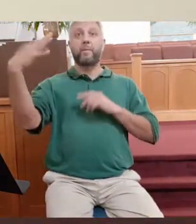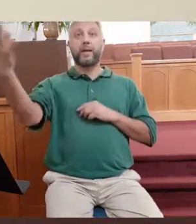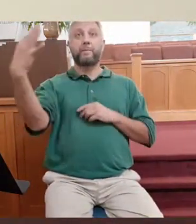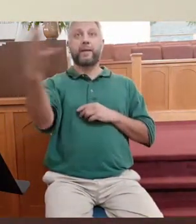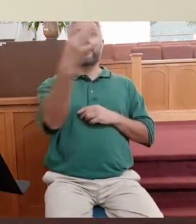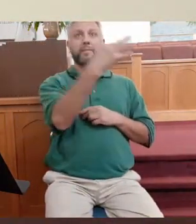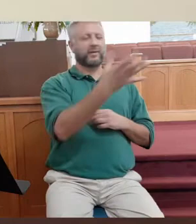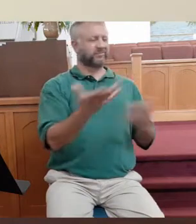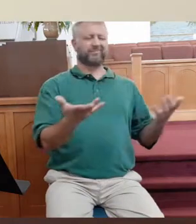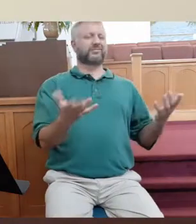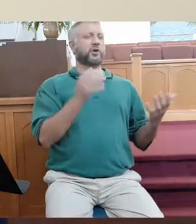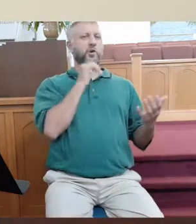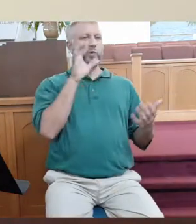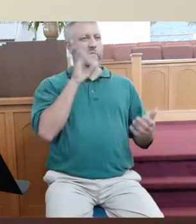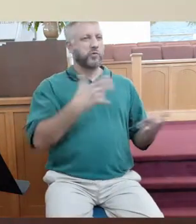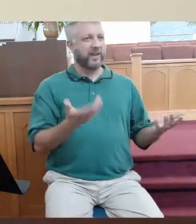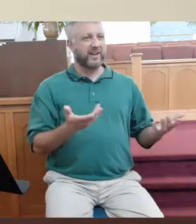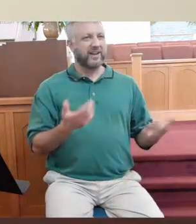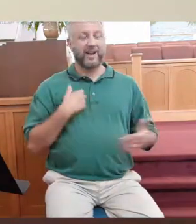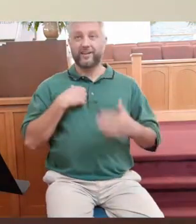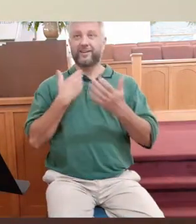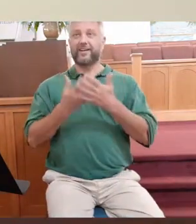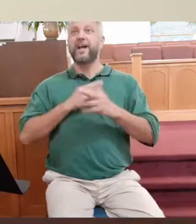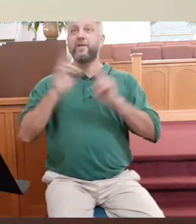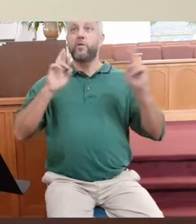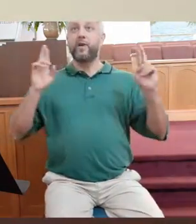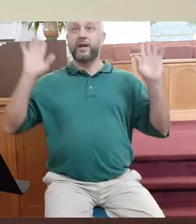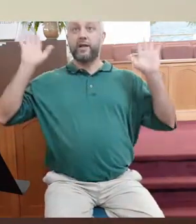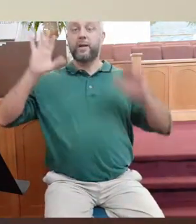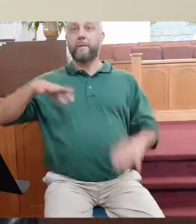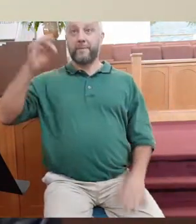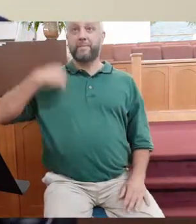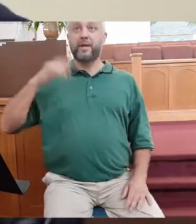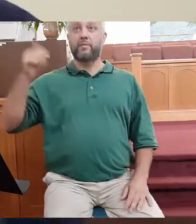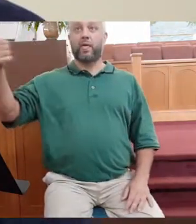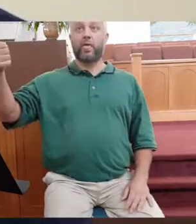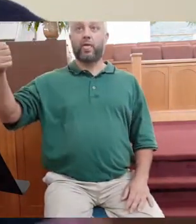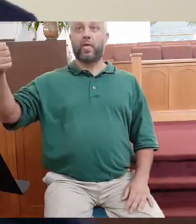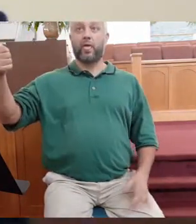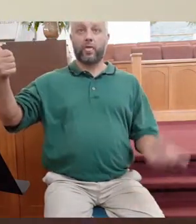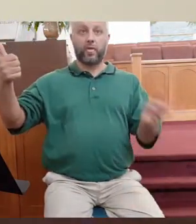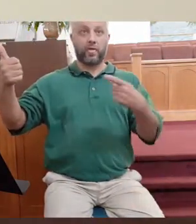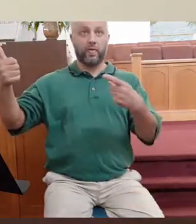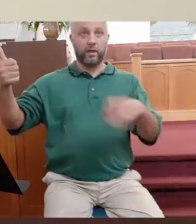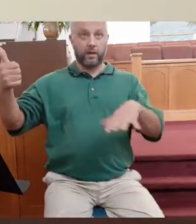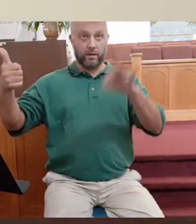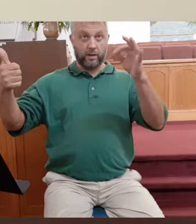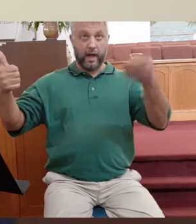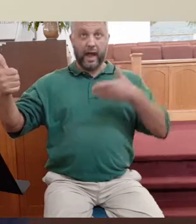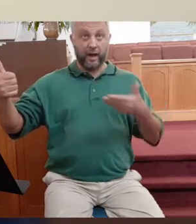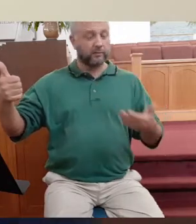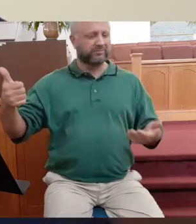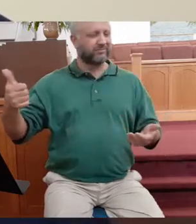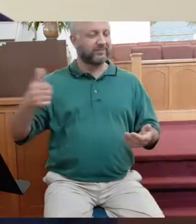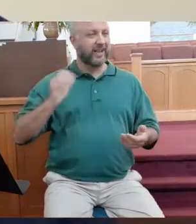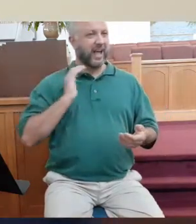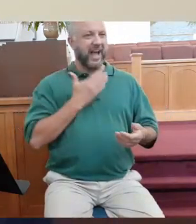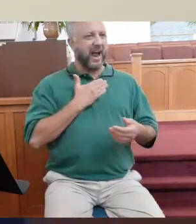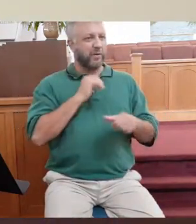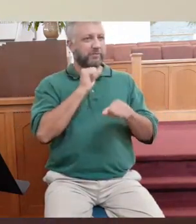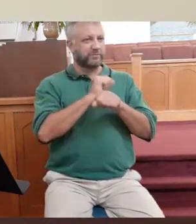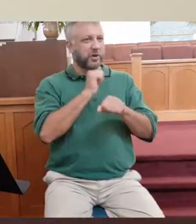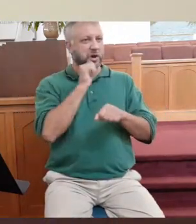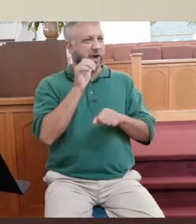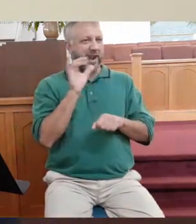in Cass Square and say, hey, I'm here to ready to work. Somebody drive by and pick me up. We all stick our thumb out hoping somebody gives us a job. That's not how our labor